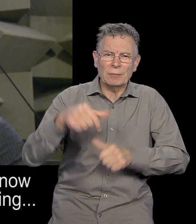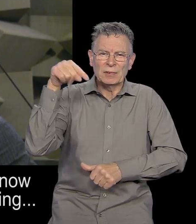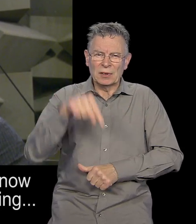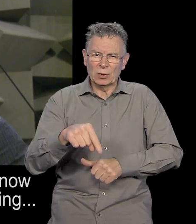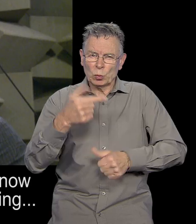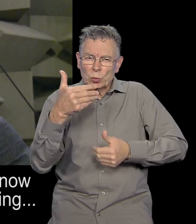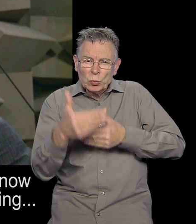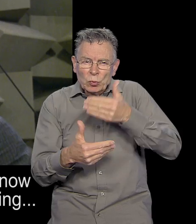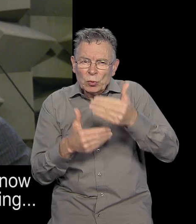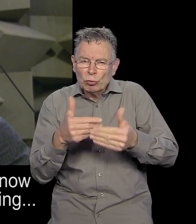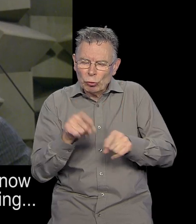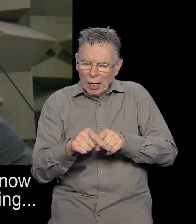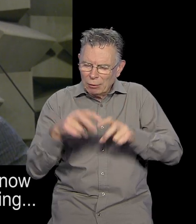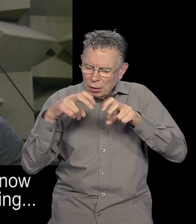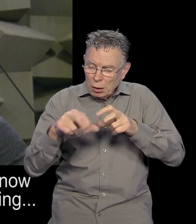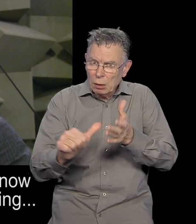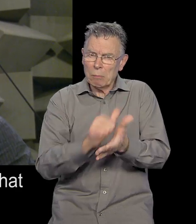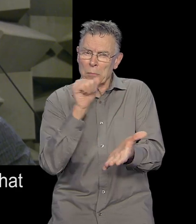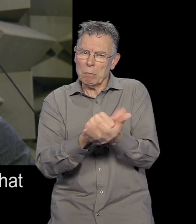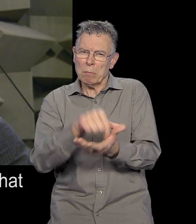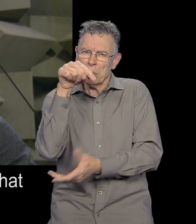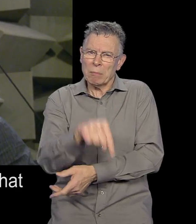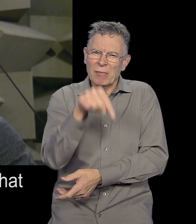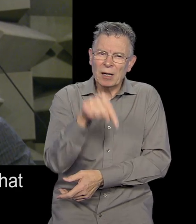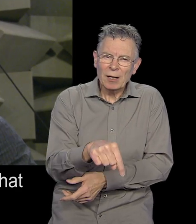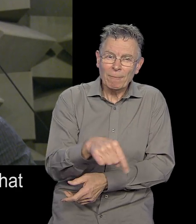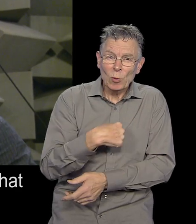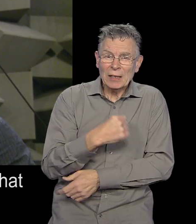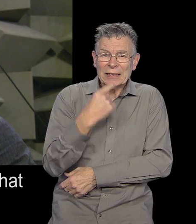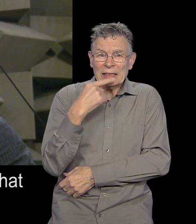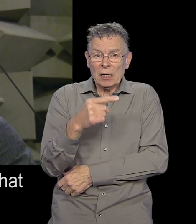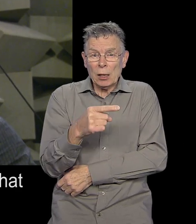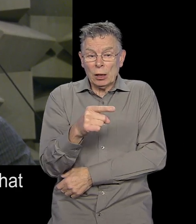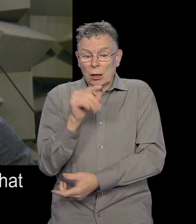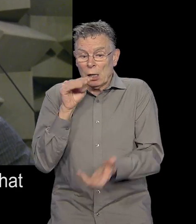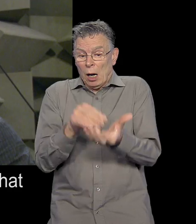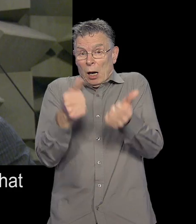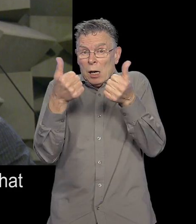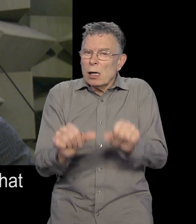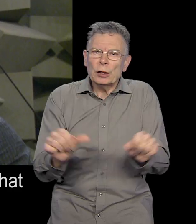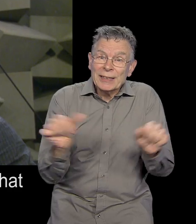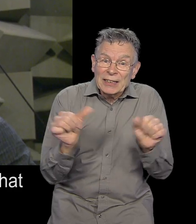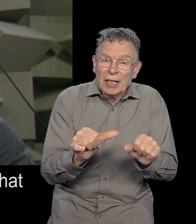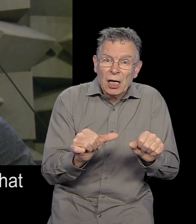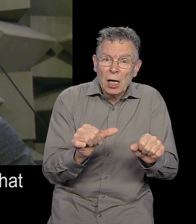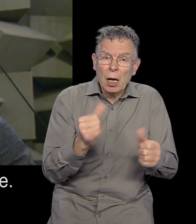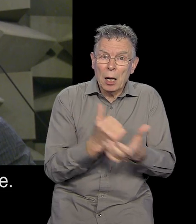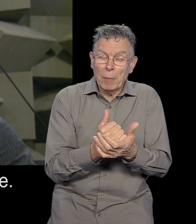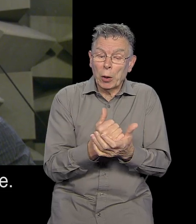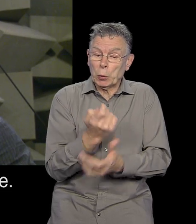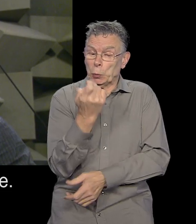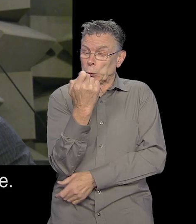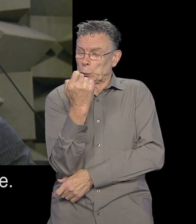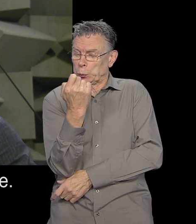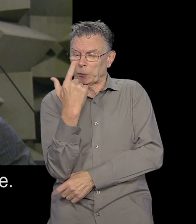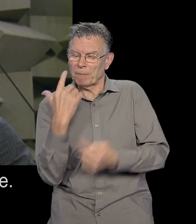now that we are in the process of getting to the bottom of it, I can say that we're not quite there yet, but we're